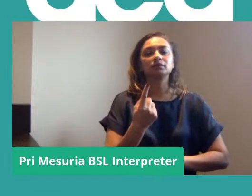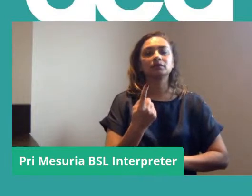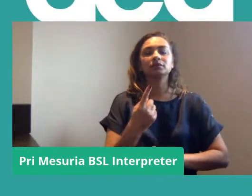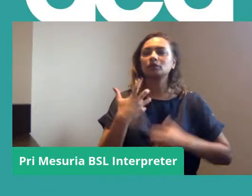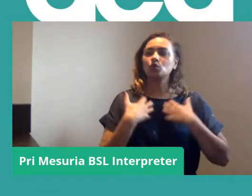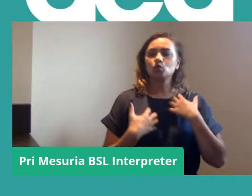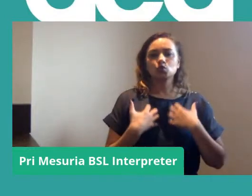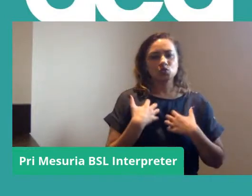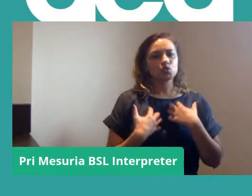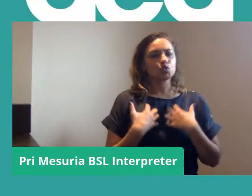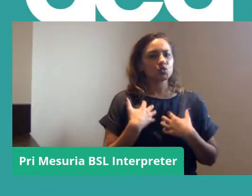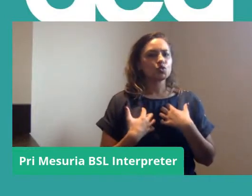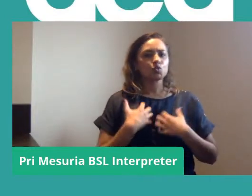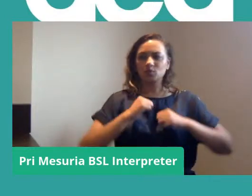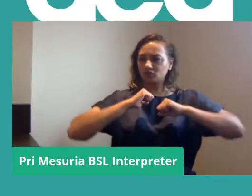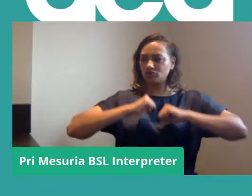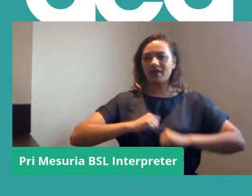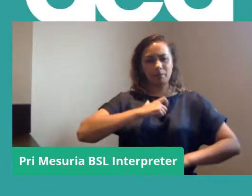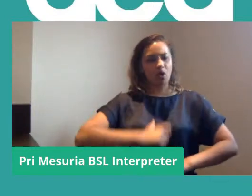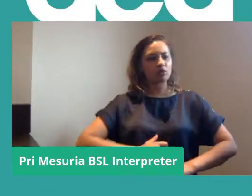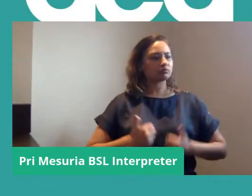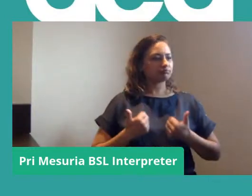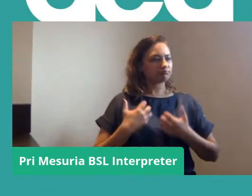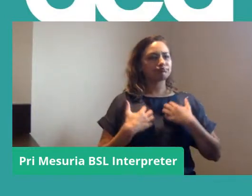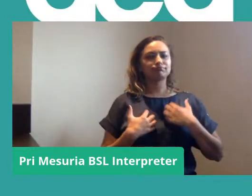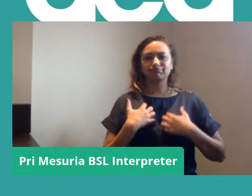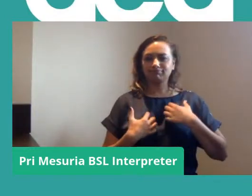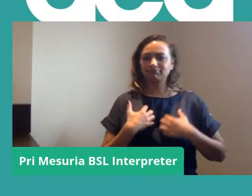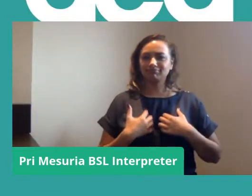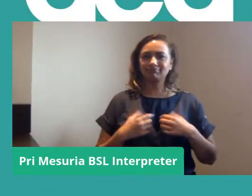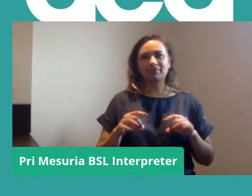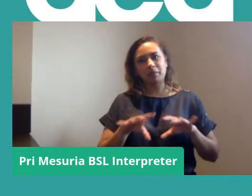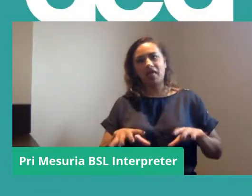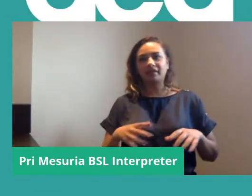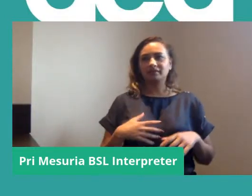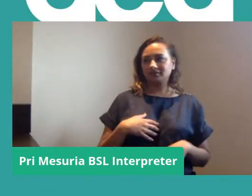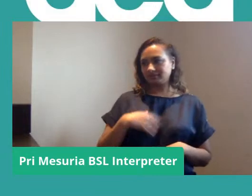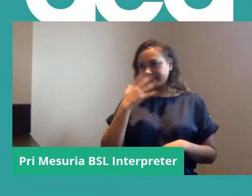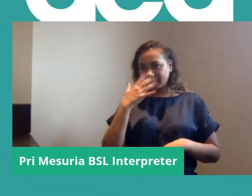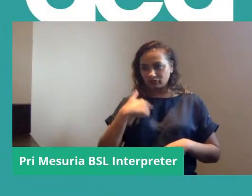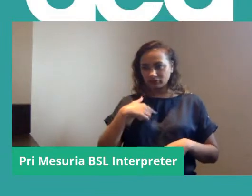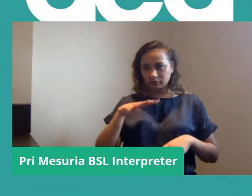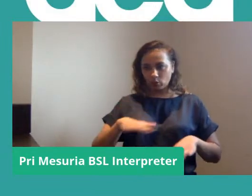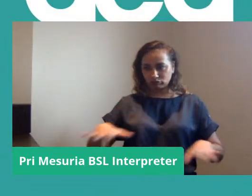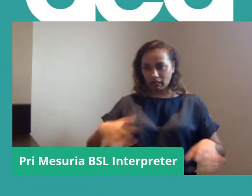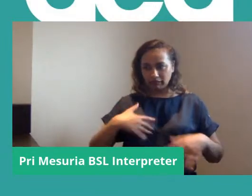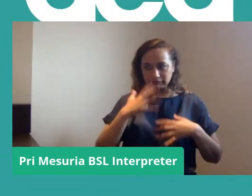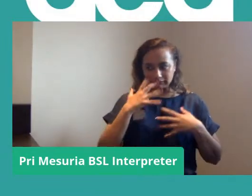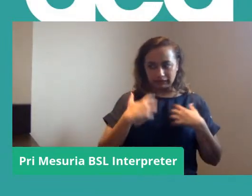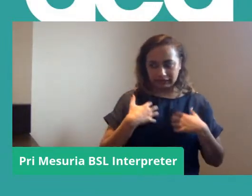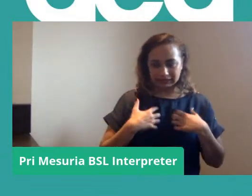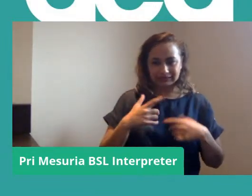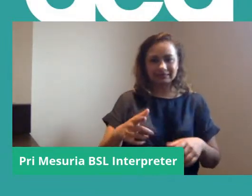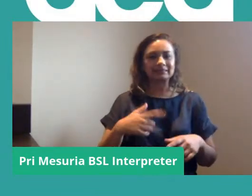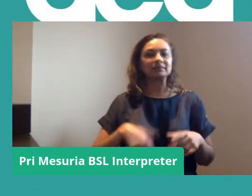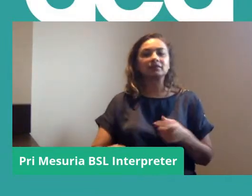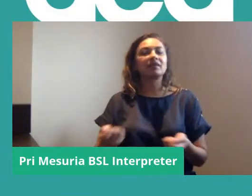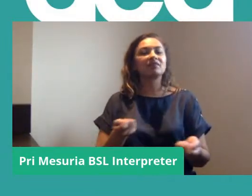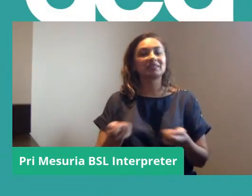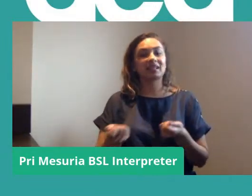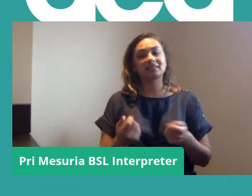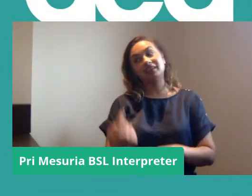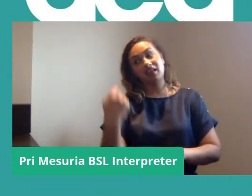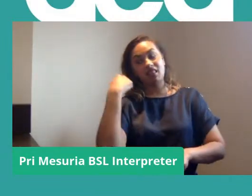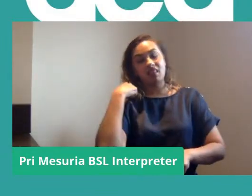excited to be chairing this event. I'm like a small child, after all. I was a facilitator on the